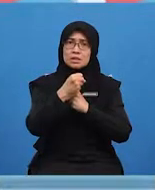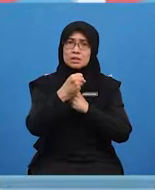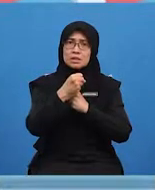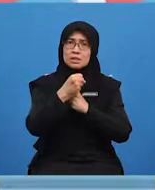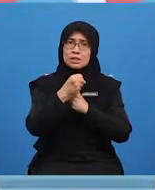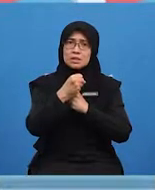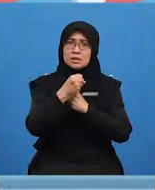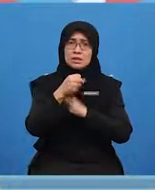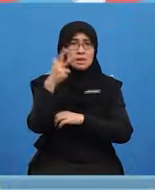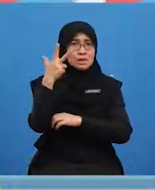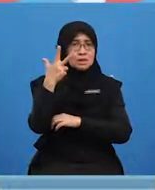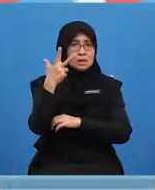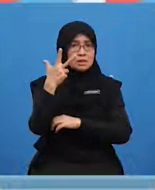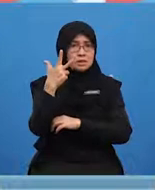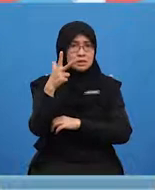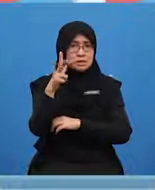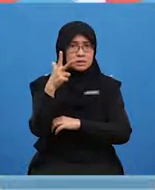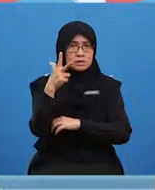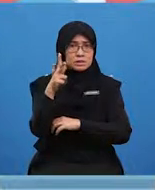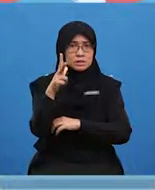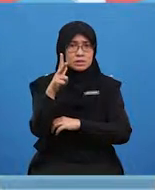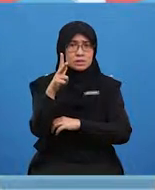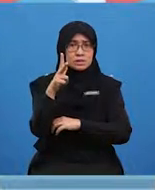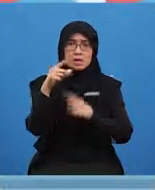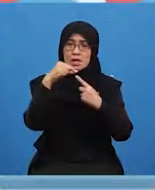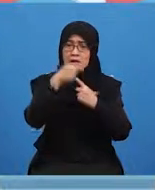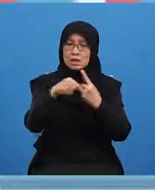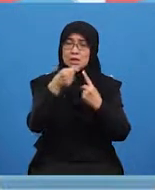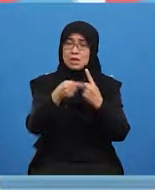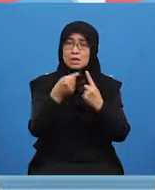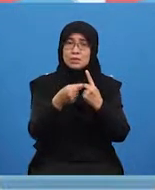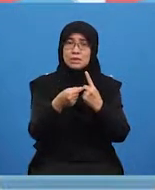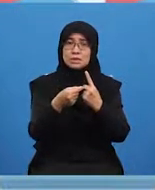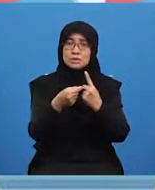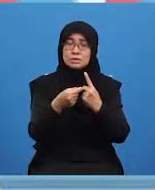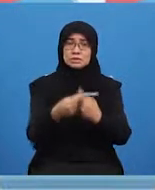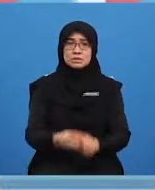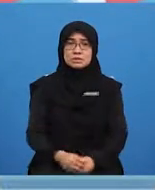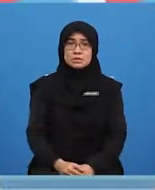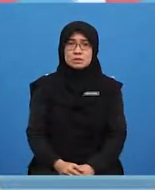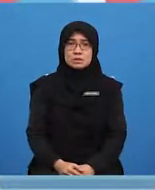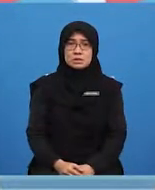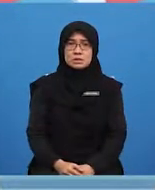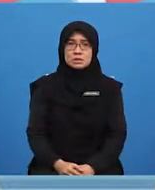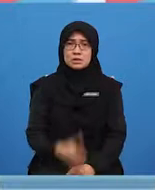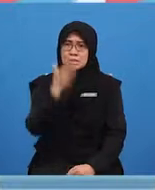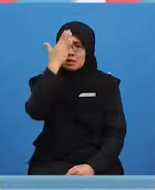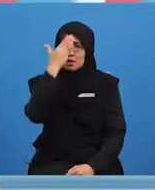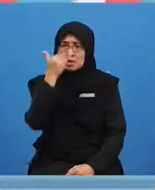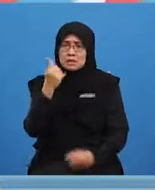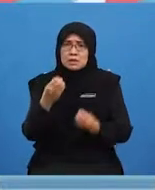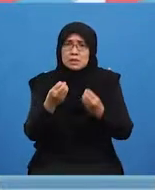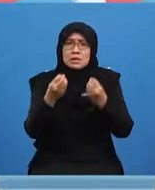30? That's a lot of bananas. Are we going to have lots of banana